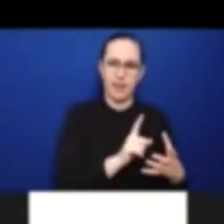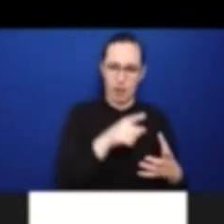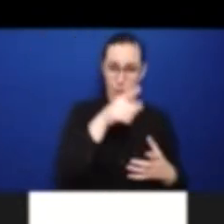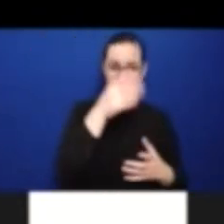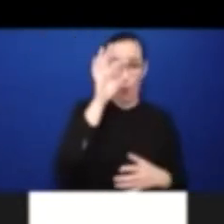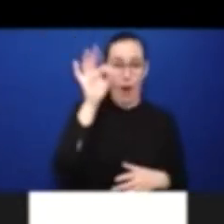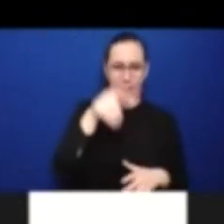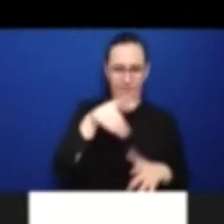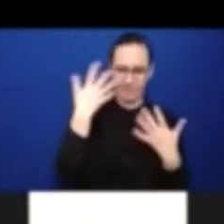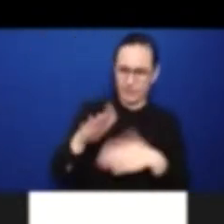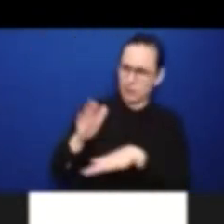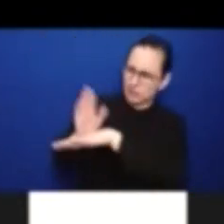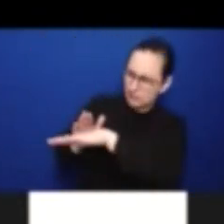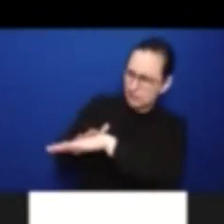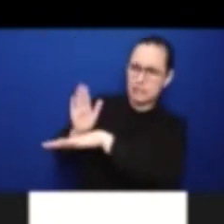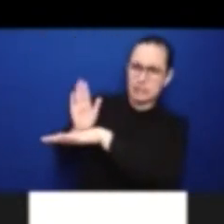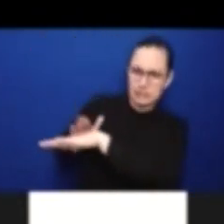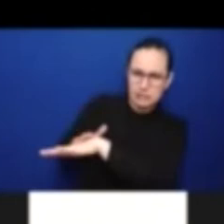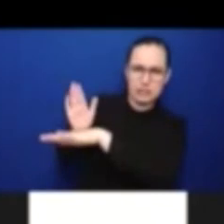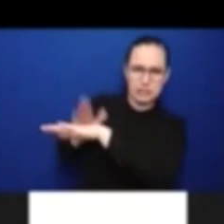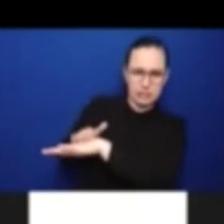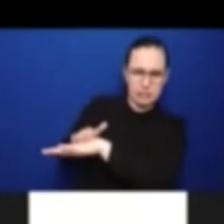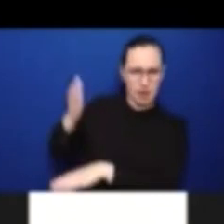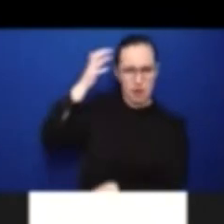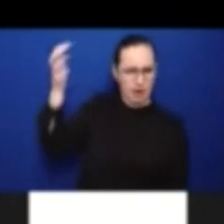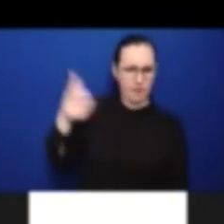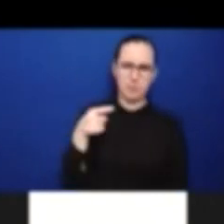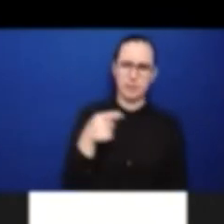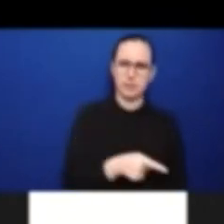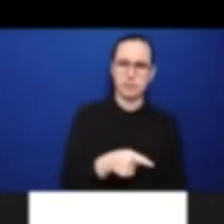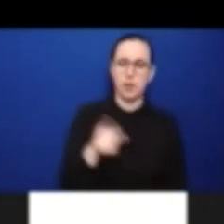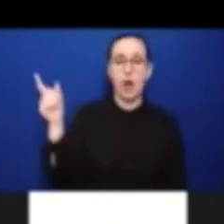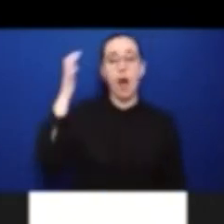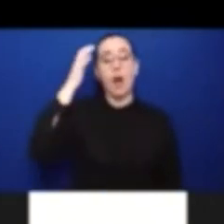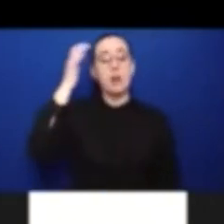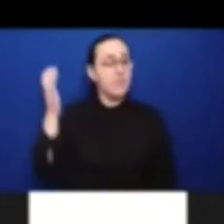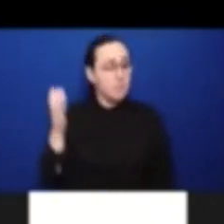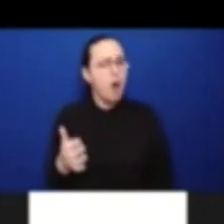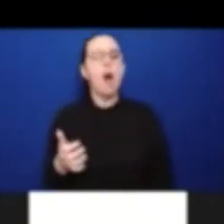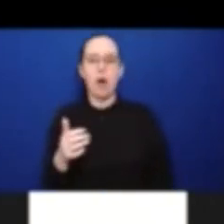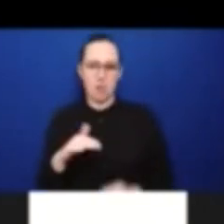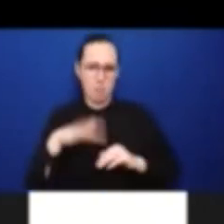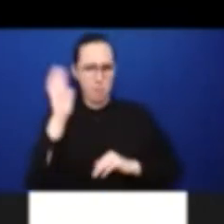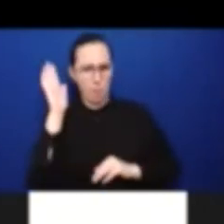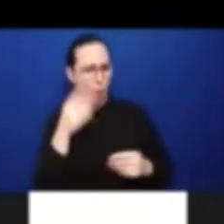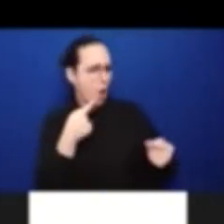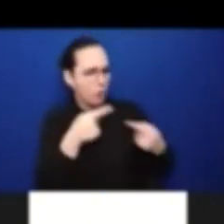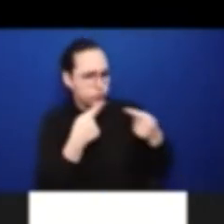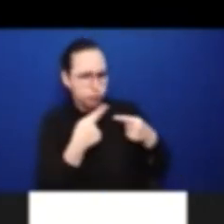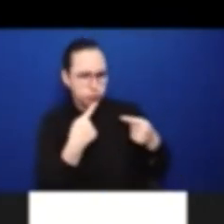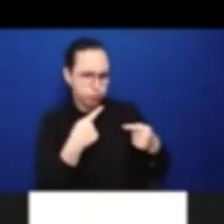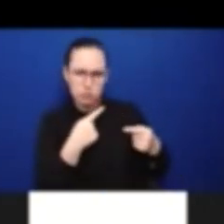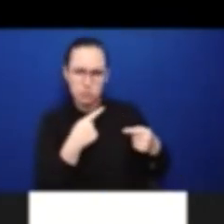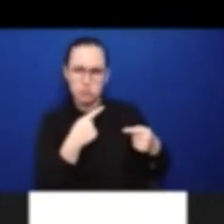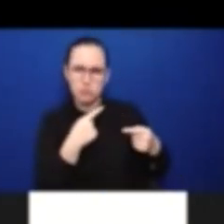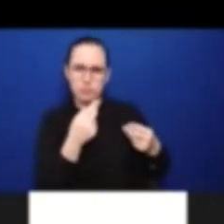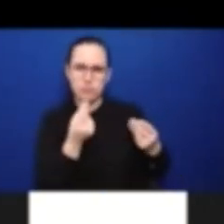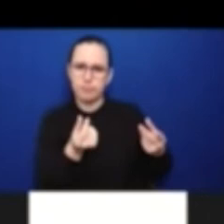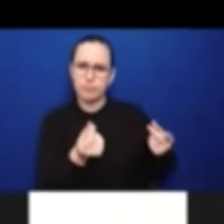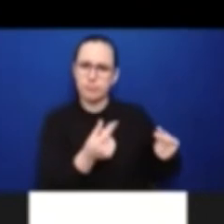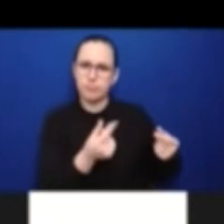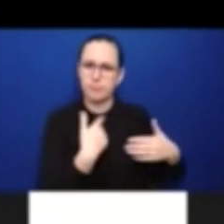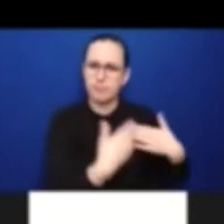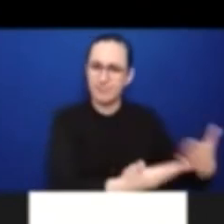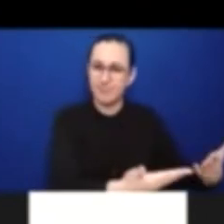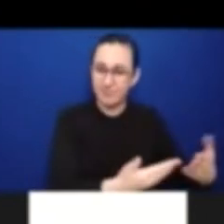instructions to negotiate the detailed provisions of the Convention. And that's why we made